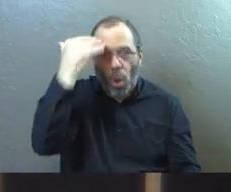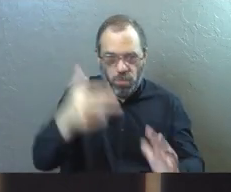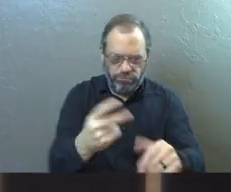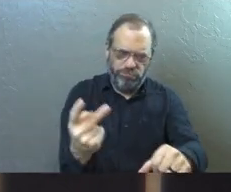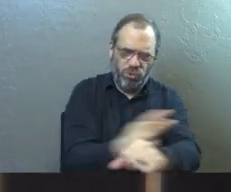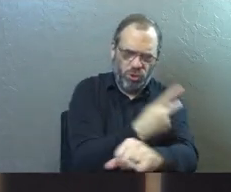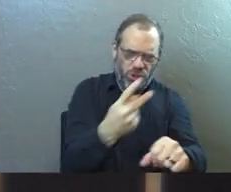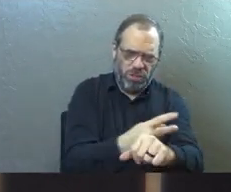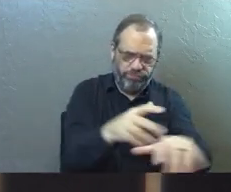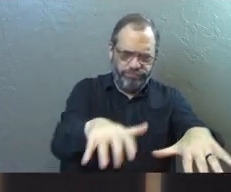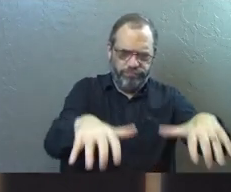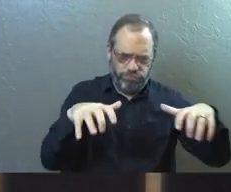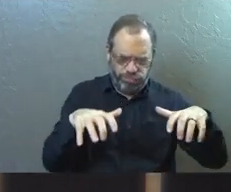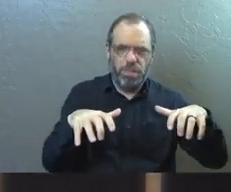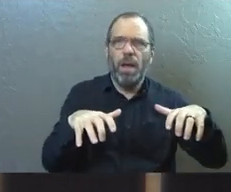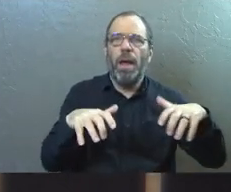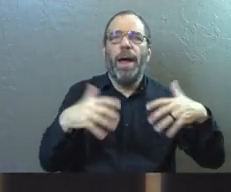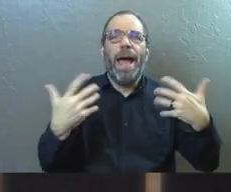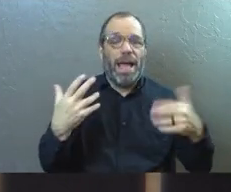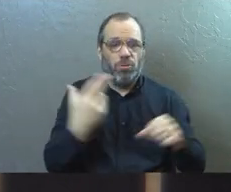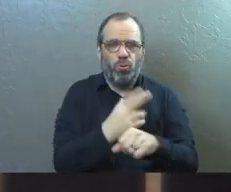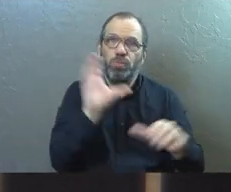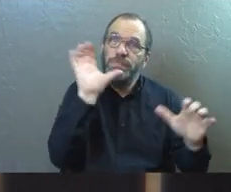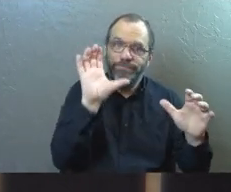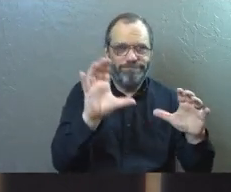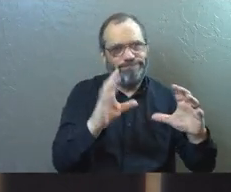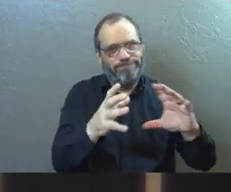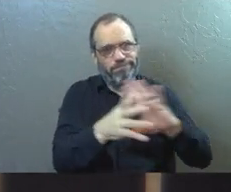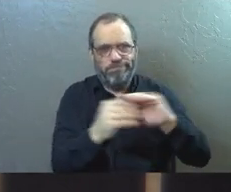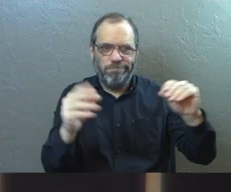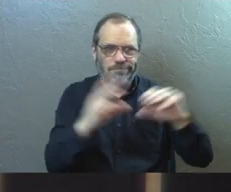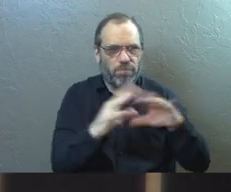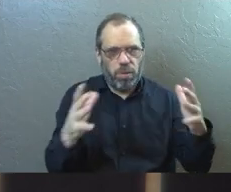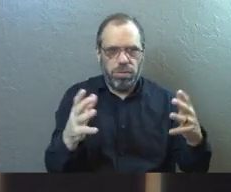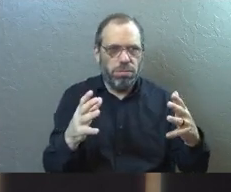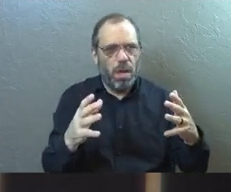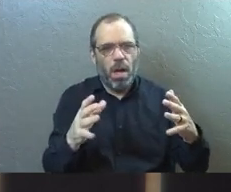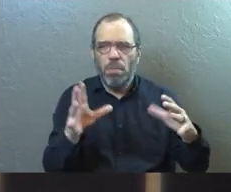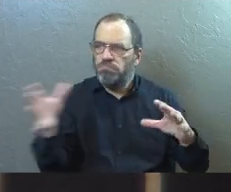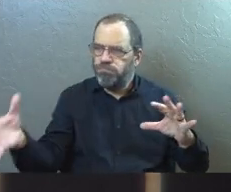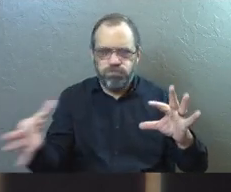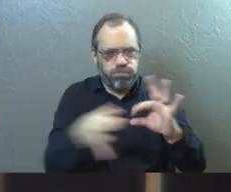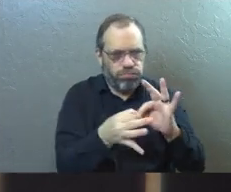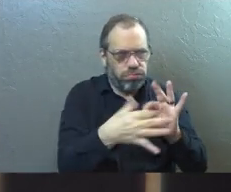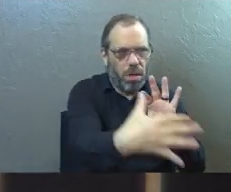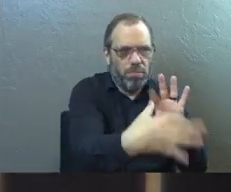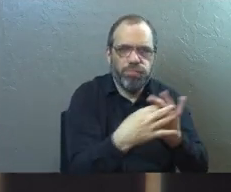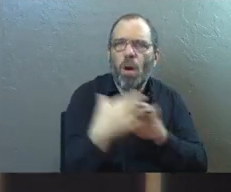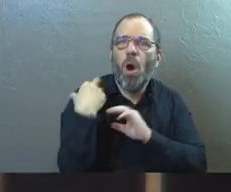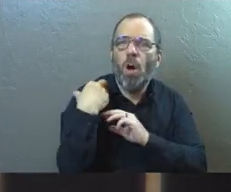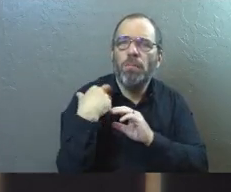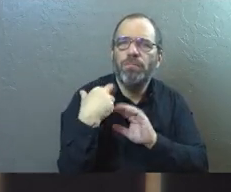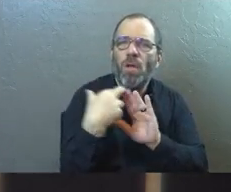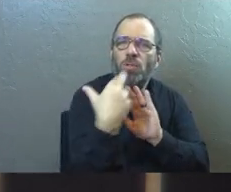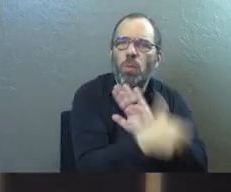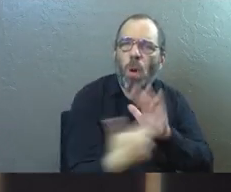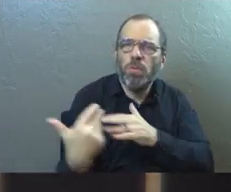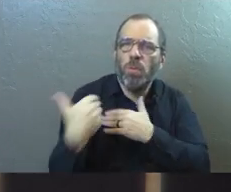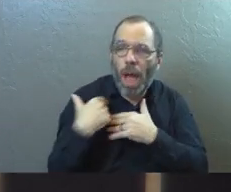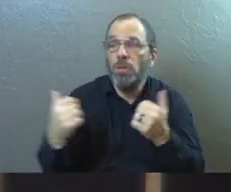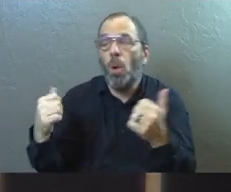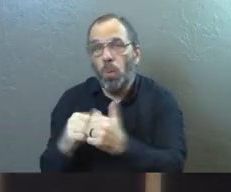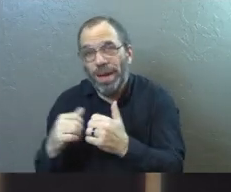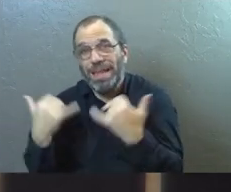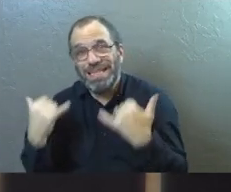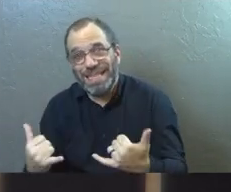what the sheepfold meant. And then he just used the picture and started attaching different players to the different roles in the sheepfold. He does the